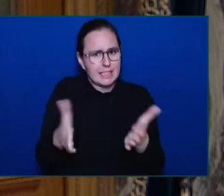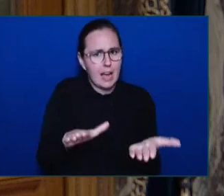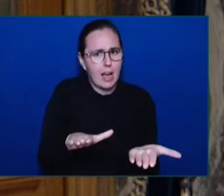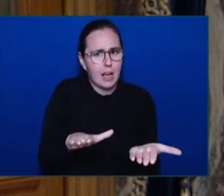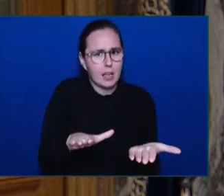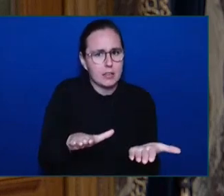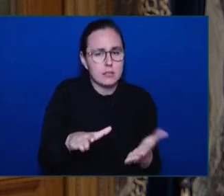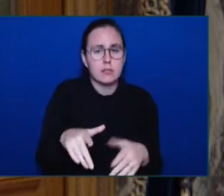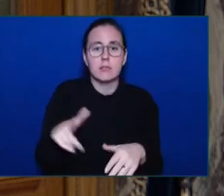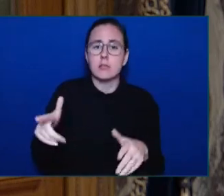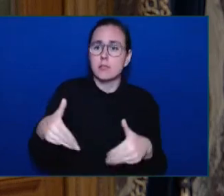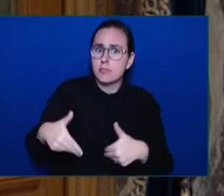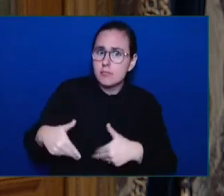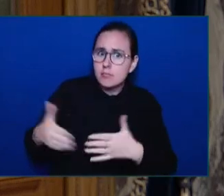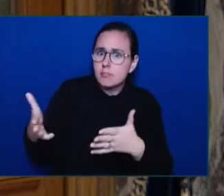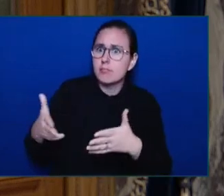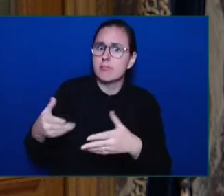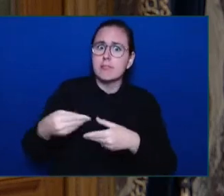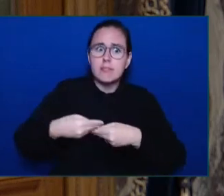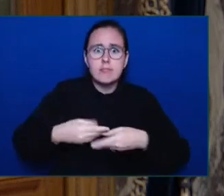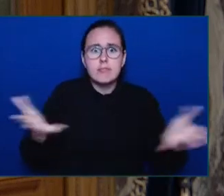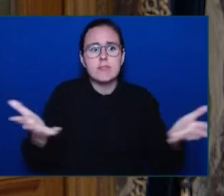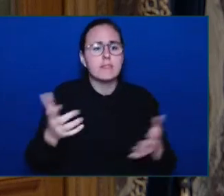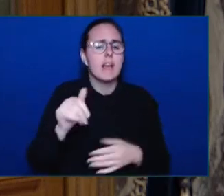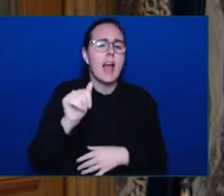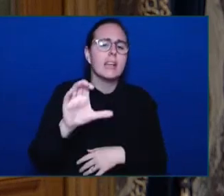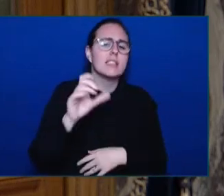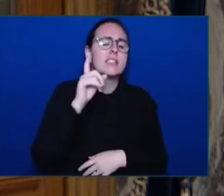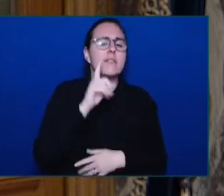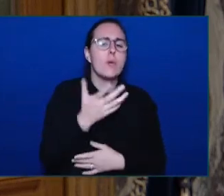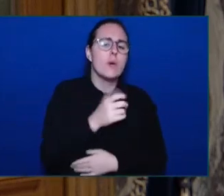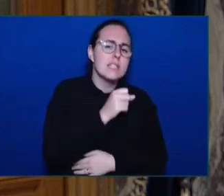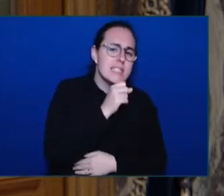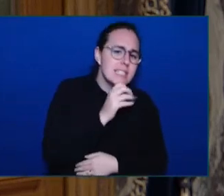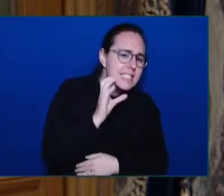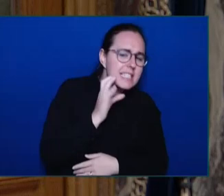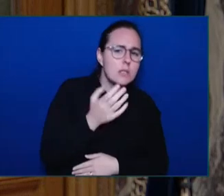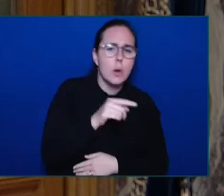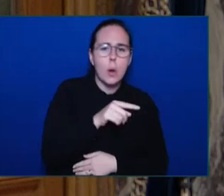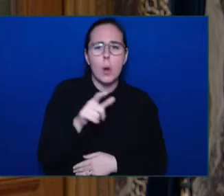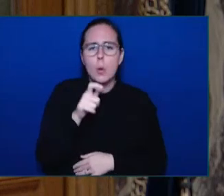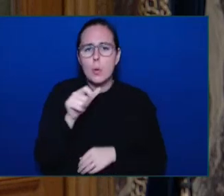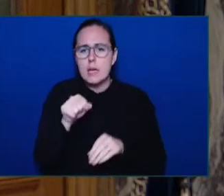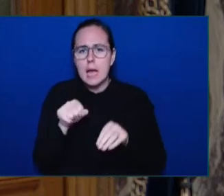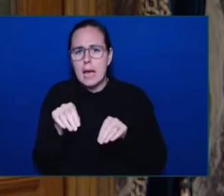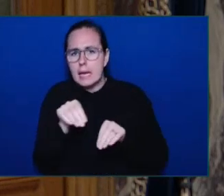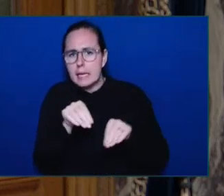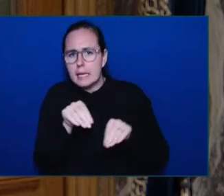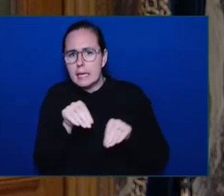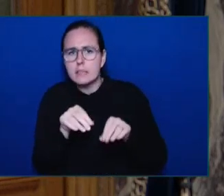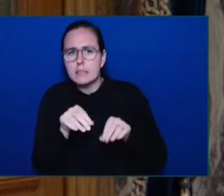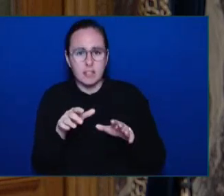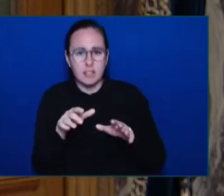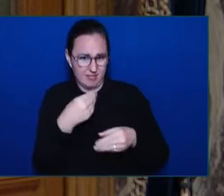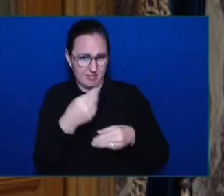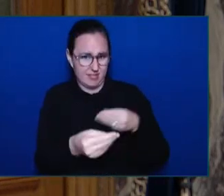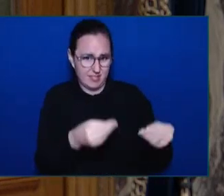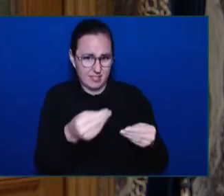move with ease. But this government has missed the deadline to review that request, and has done very little